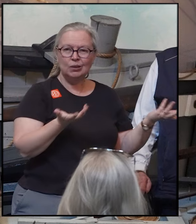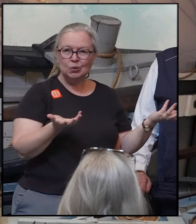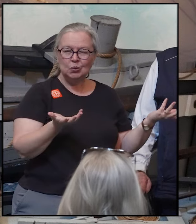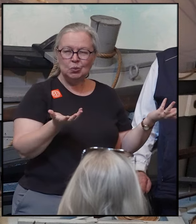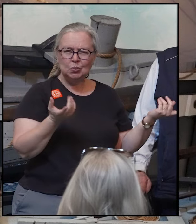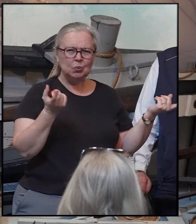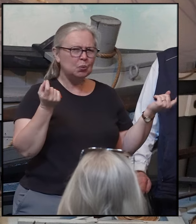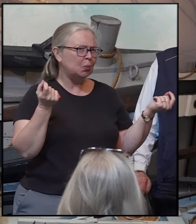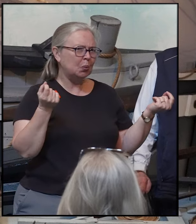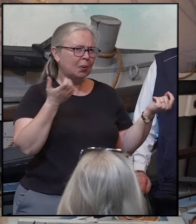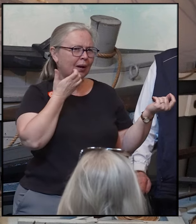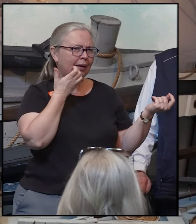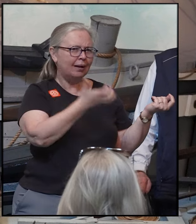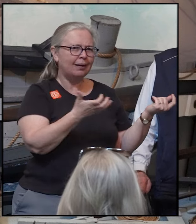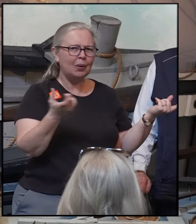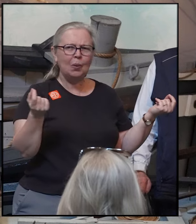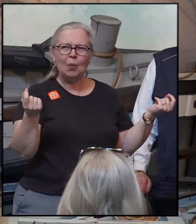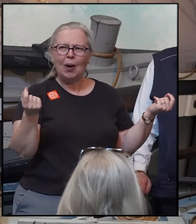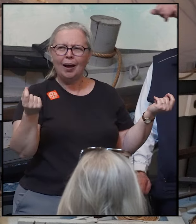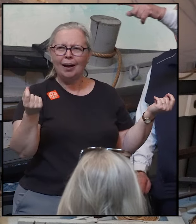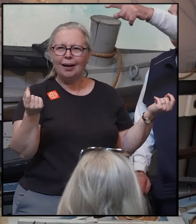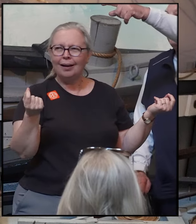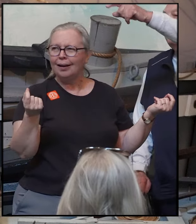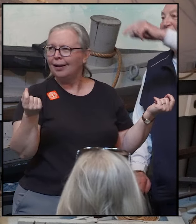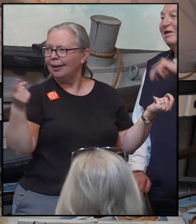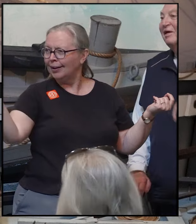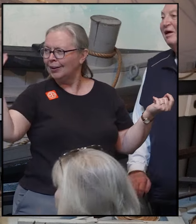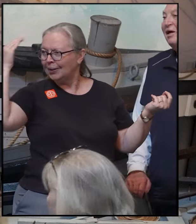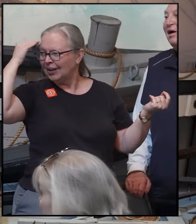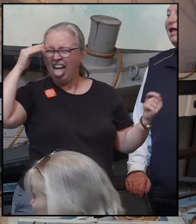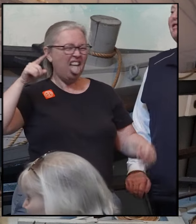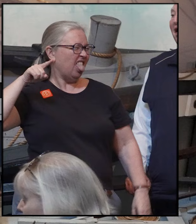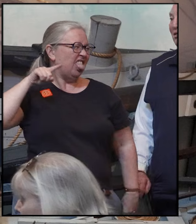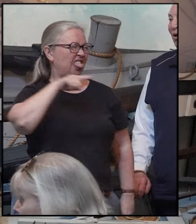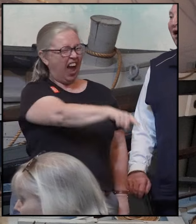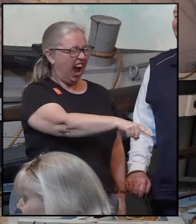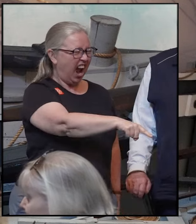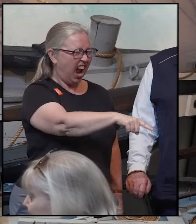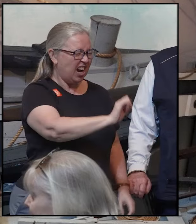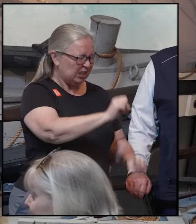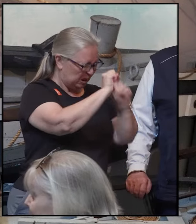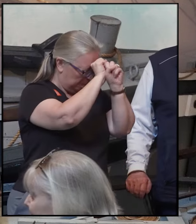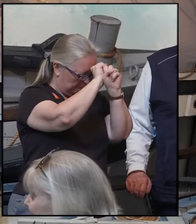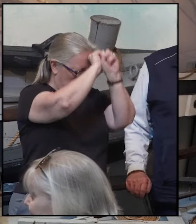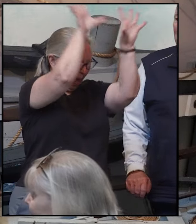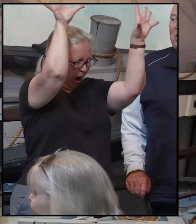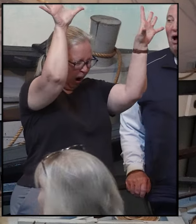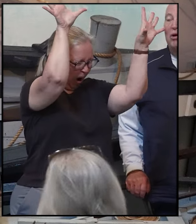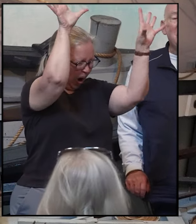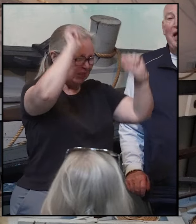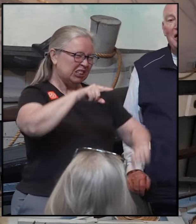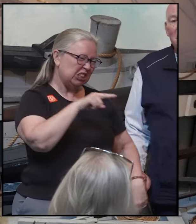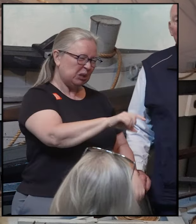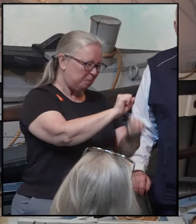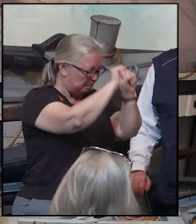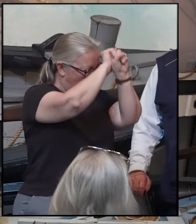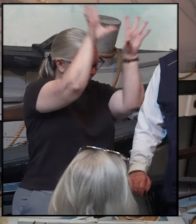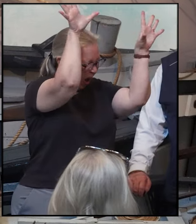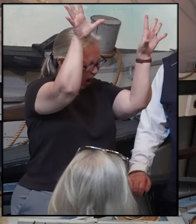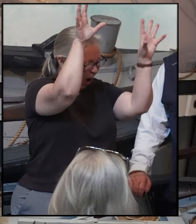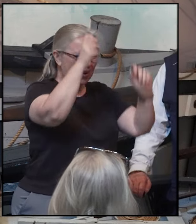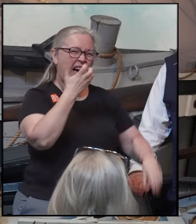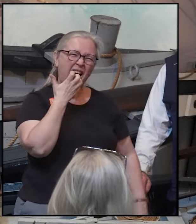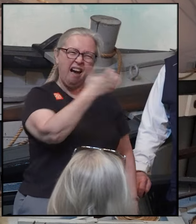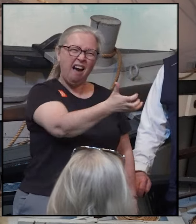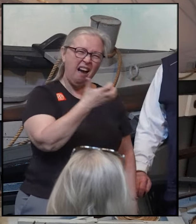what do we think he yells? Who knows? A young man? Thar she blows! That's right! Thar she blows! She blows! And he has to keep